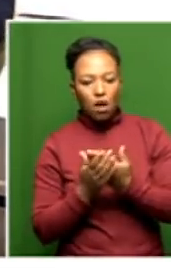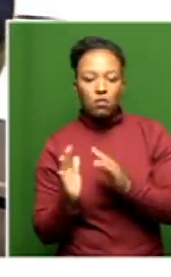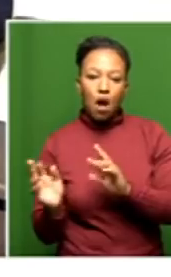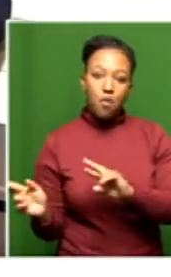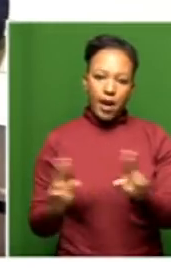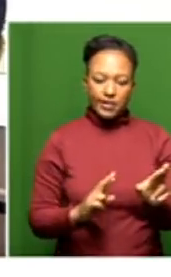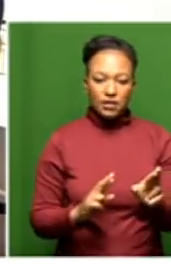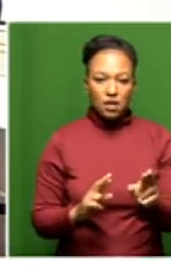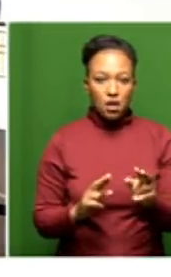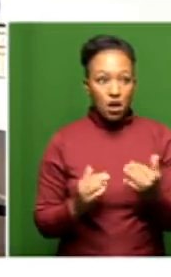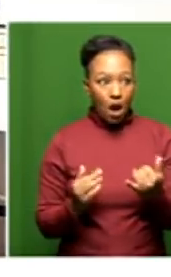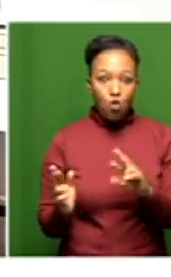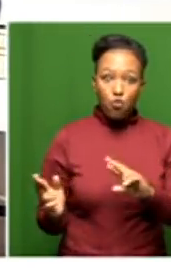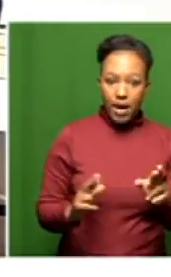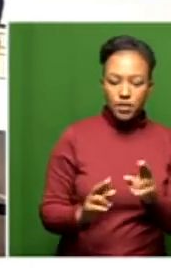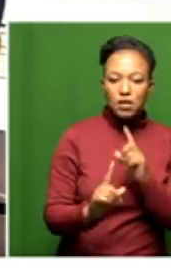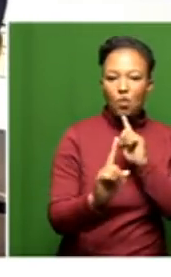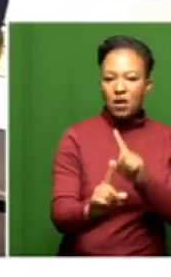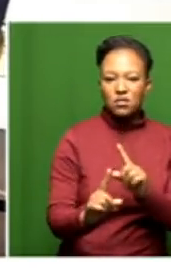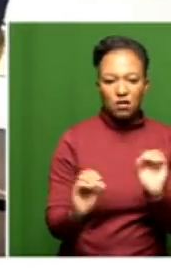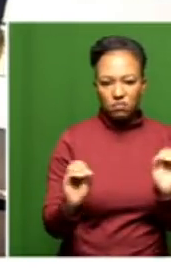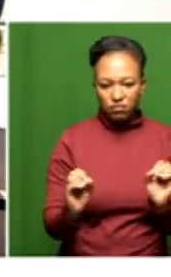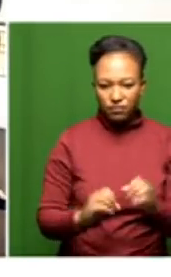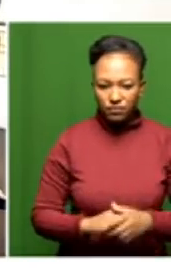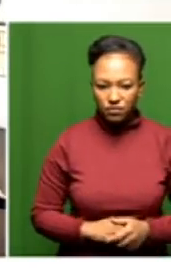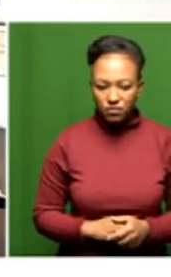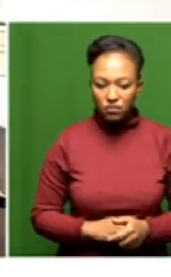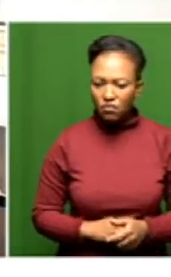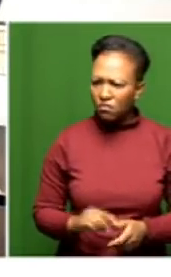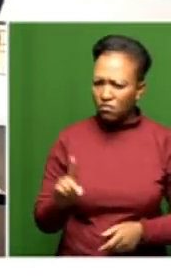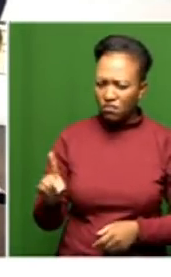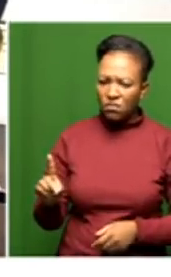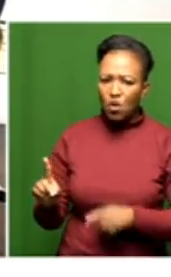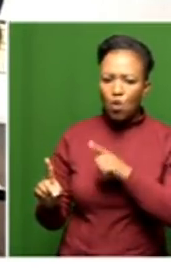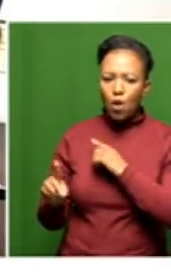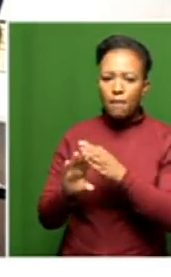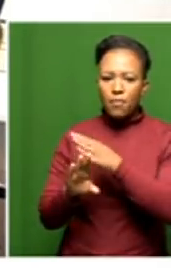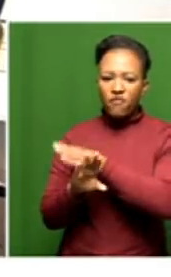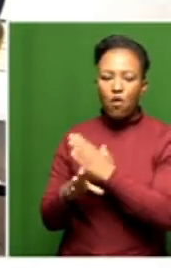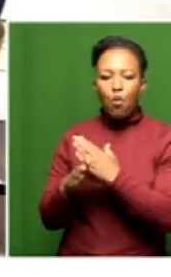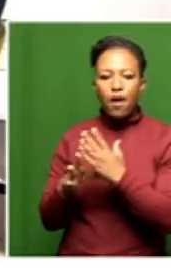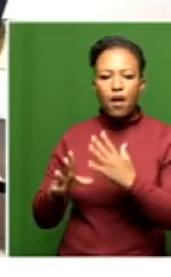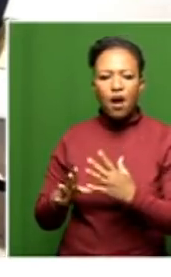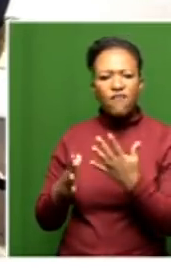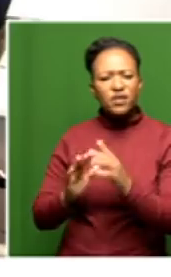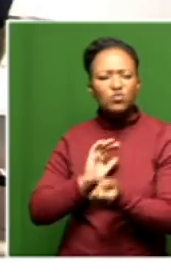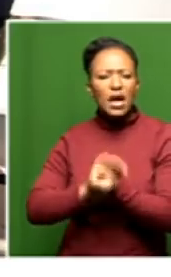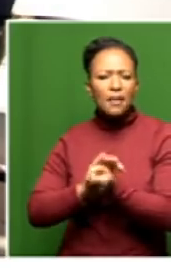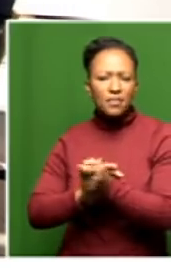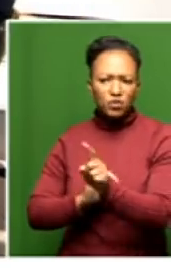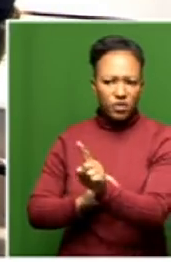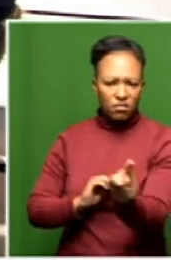for it. I'm prepared to answer the questions. Were you not prepared to answer about the workers and what had happened to them?